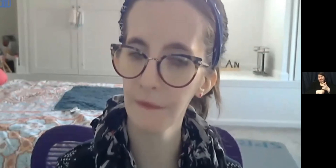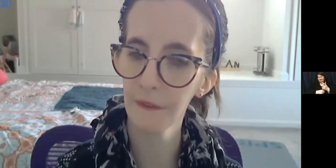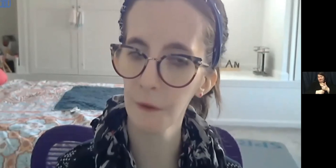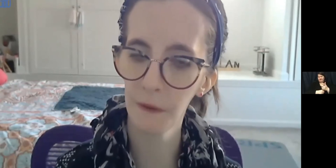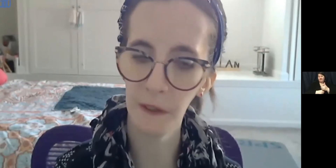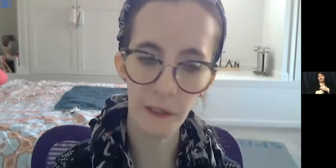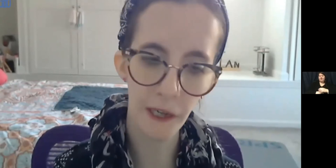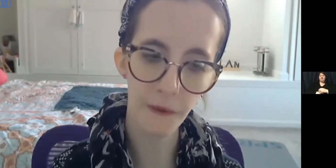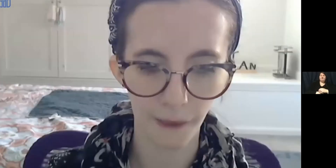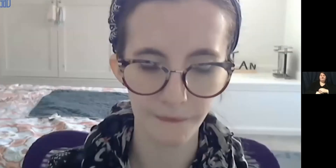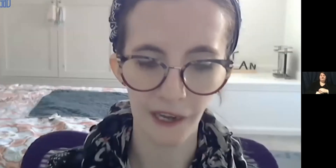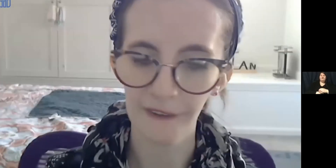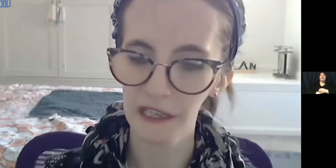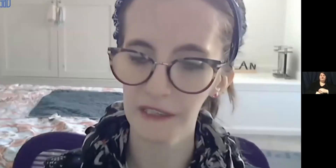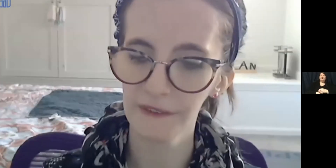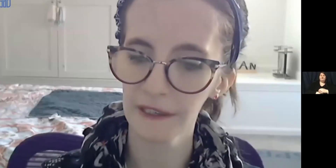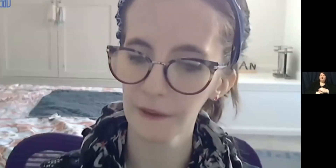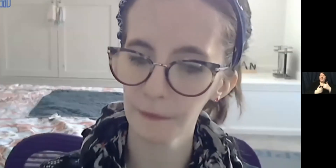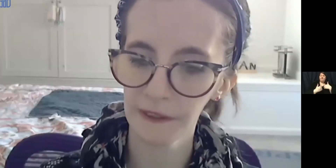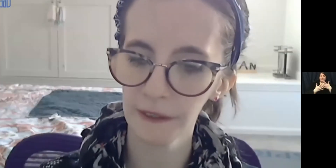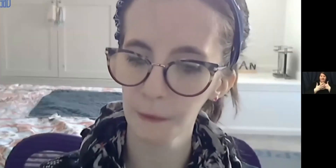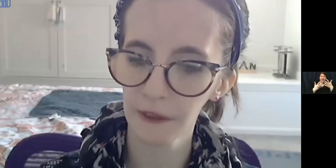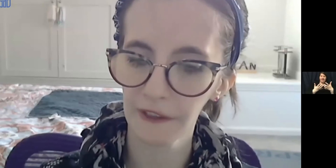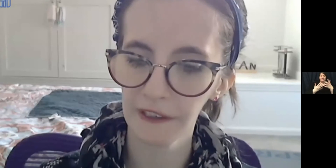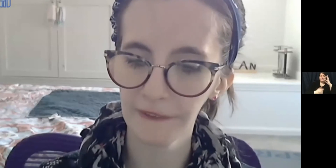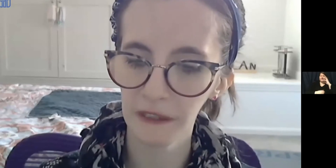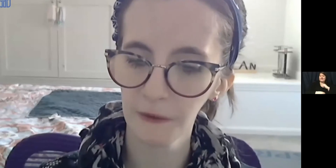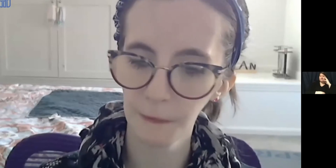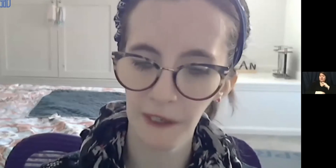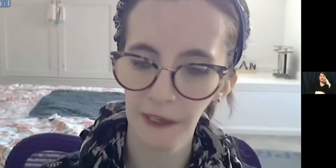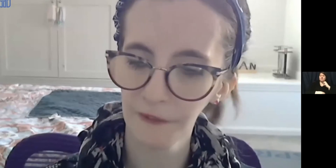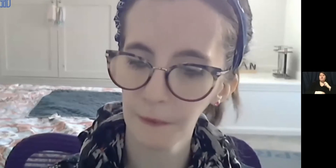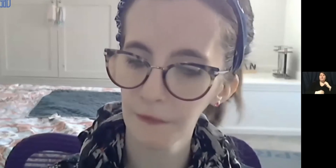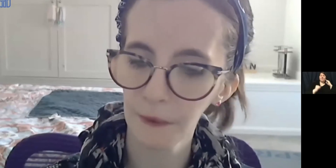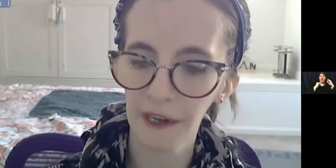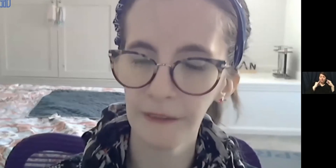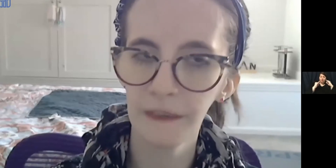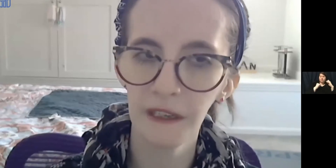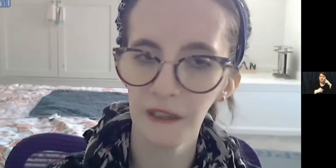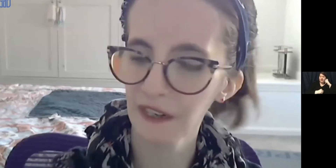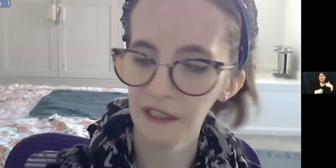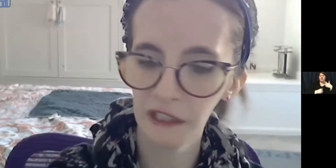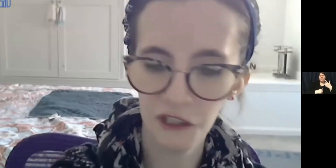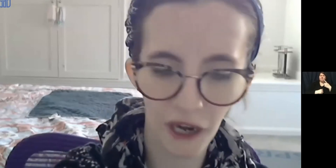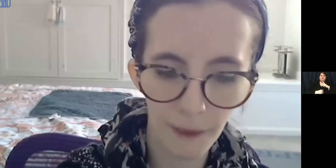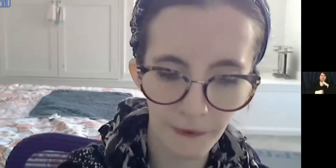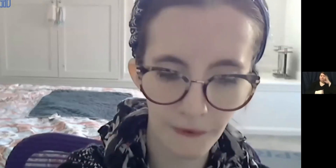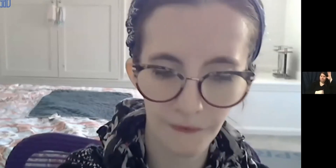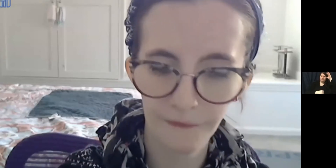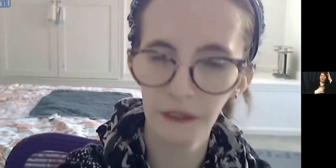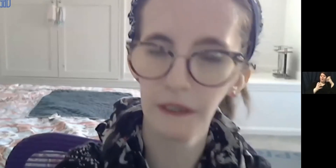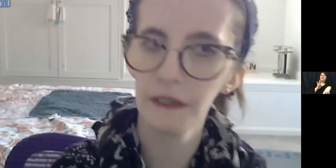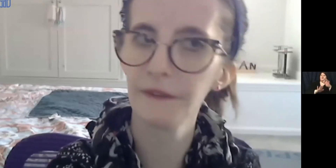sporting goods. I have a lot of experience with interviews because I was so adamant in finding a job.